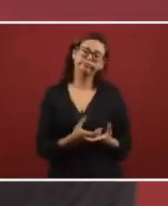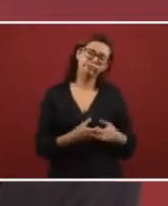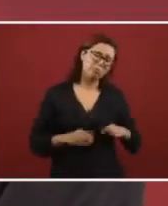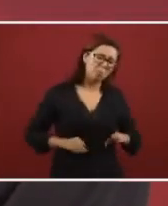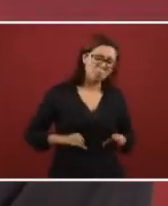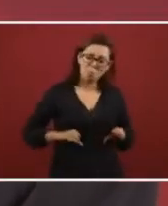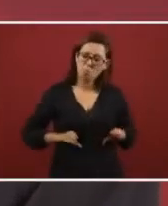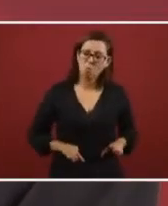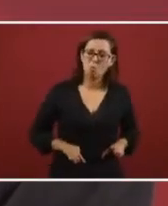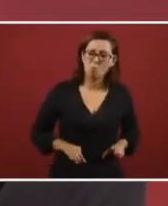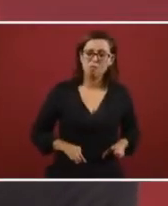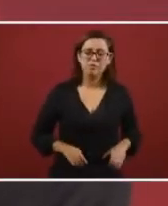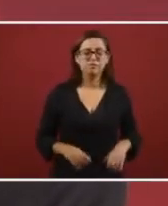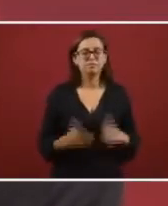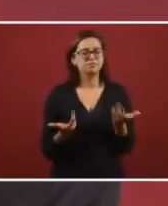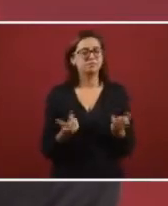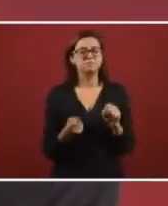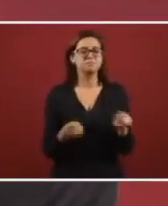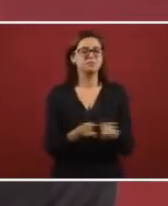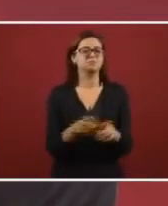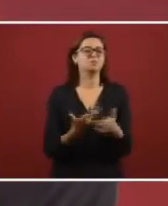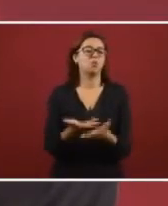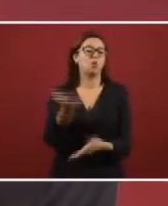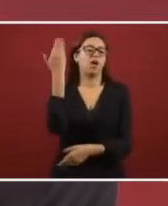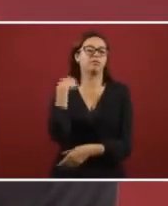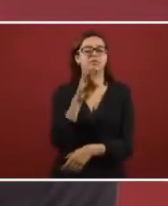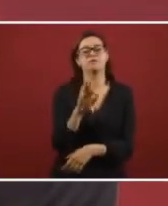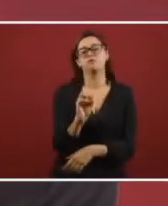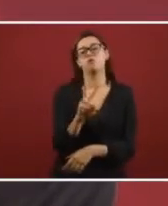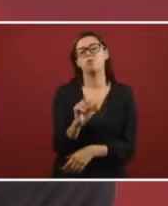It would be like a foboproa.